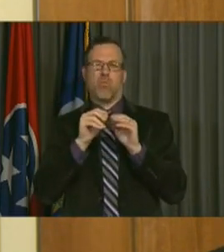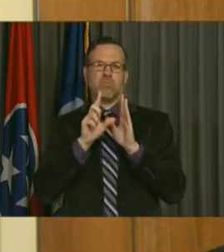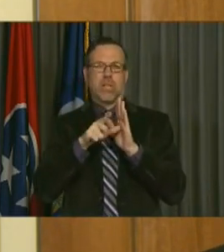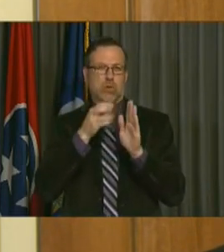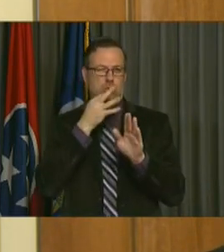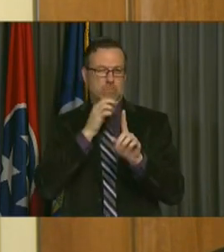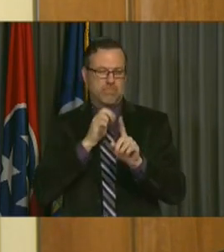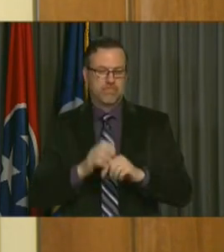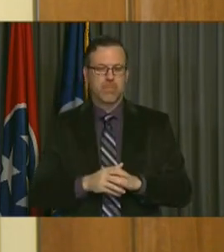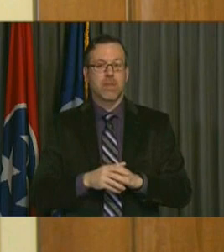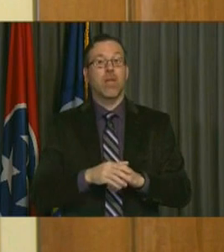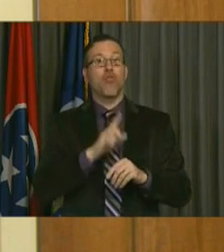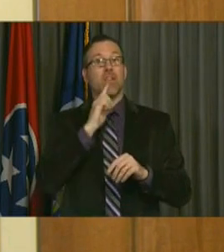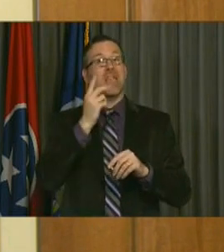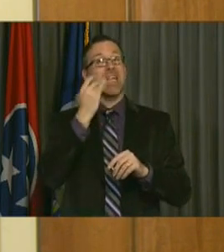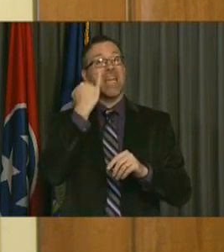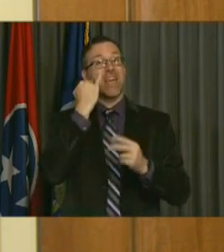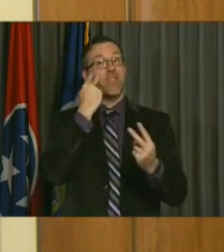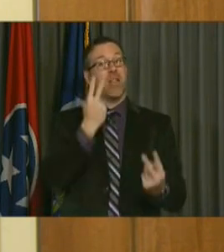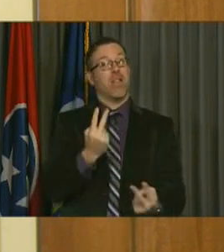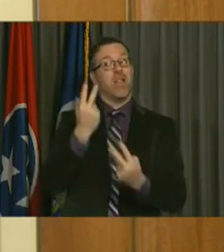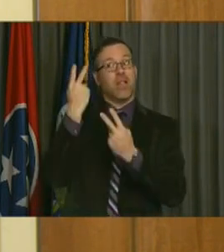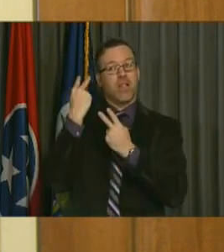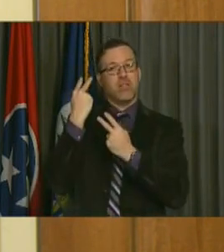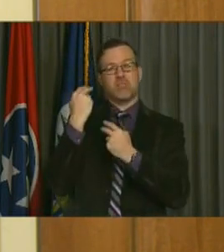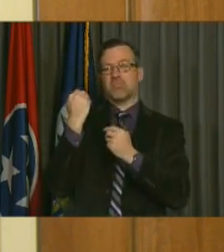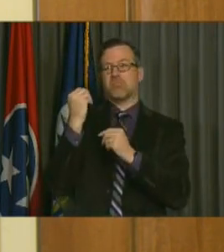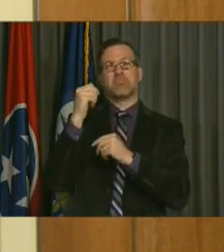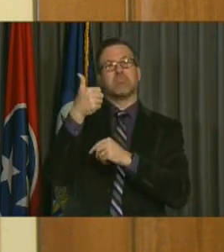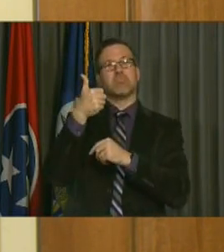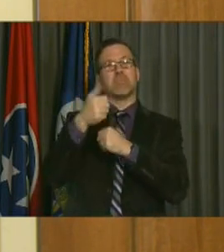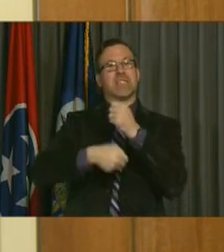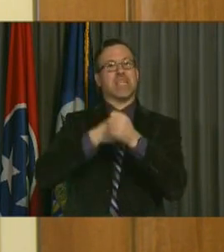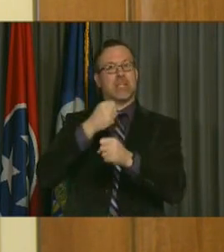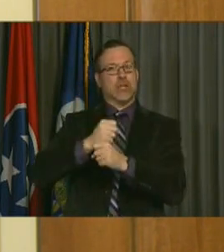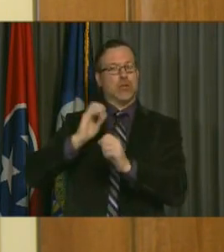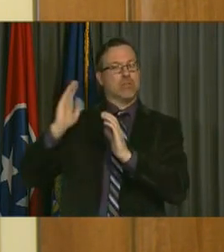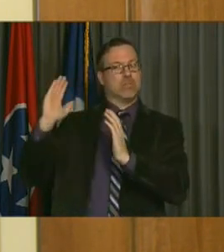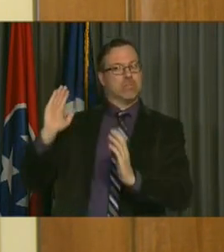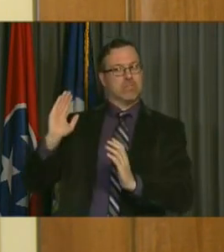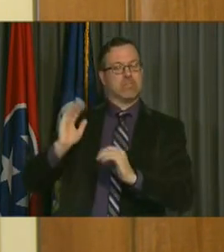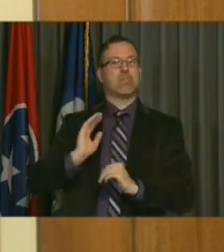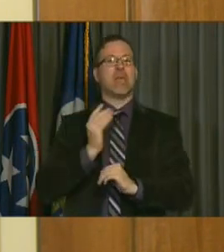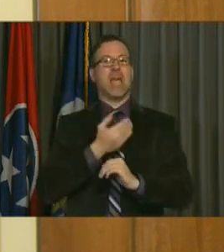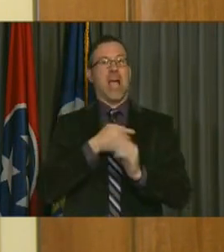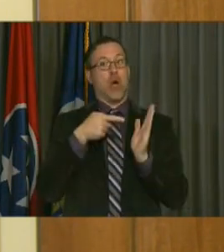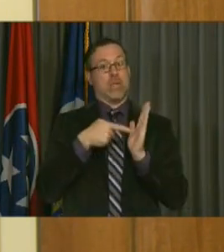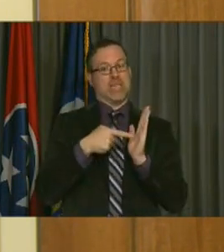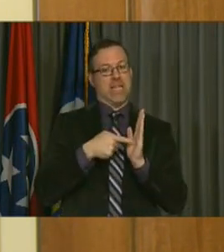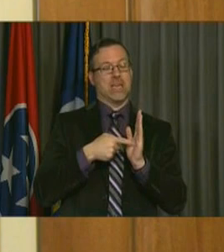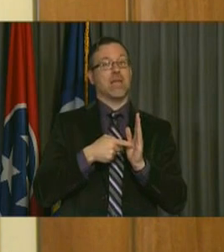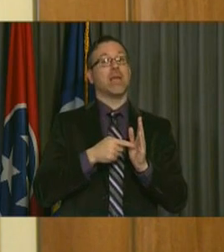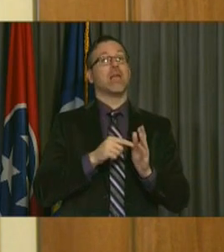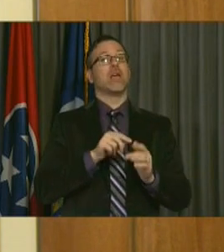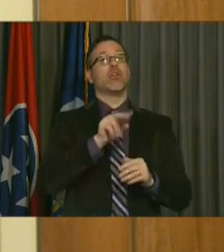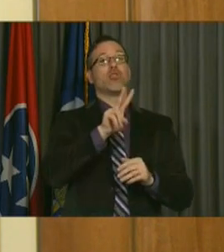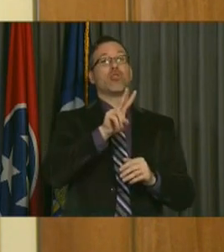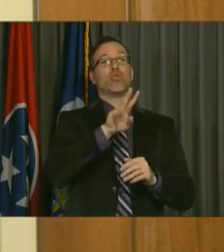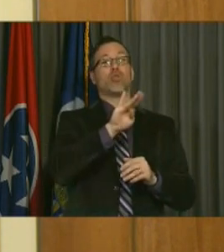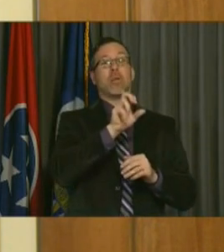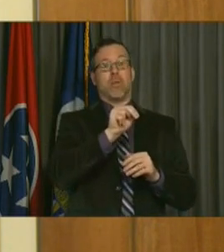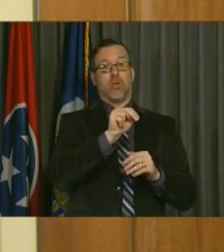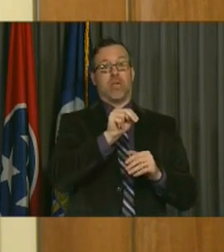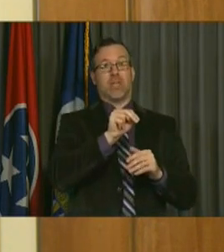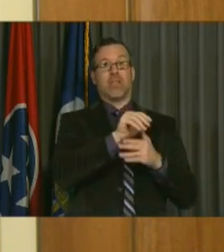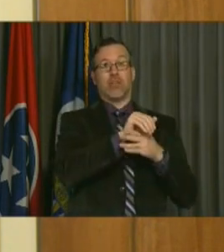Looking over the past 10 years of Metro's outstanding debt, we have shown a growth from $2 billion of outstanding